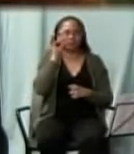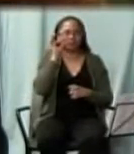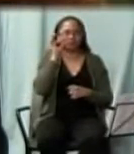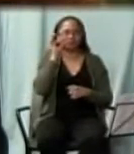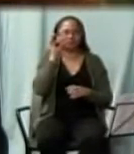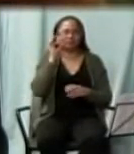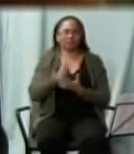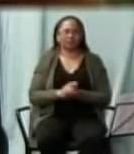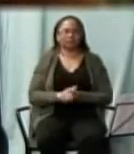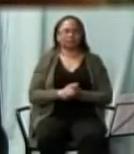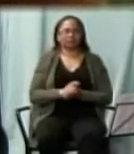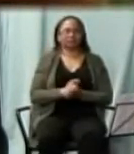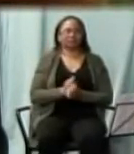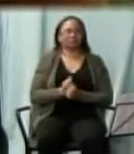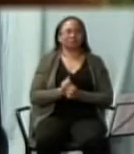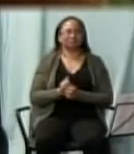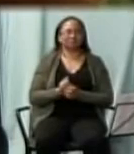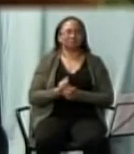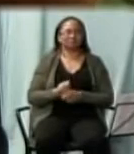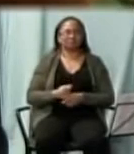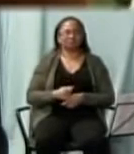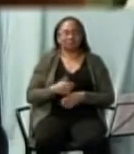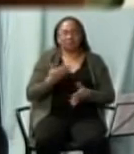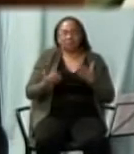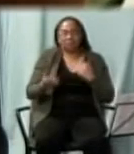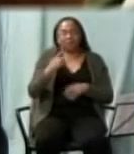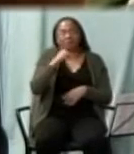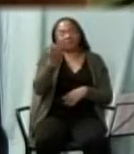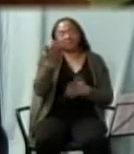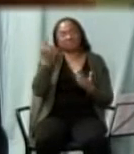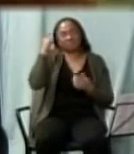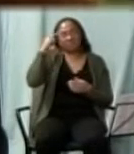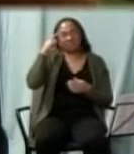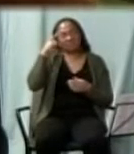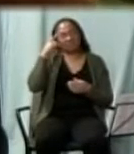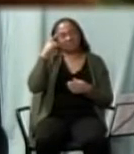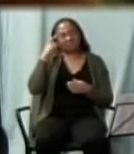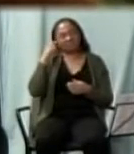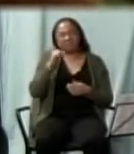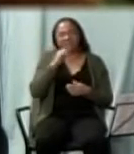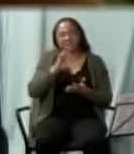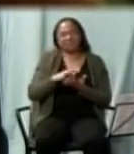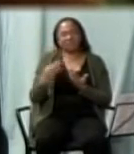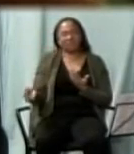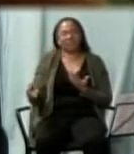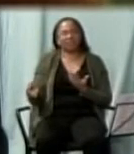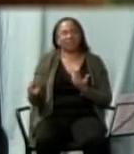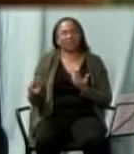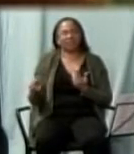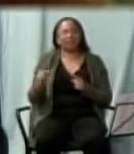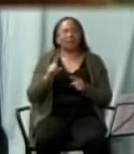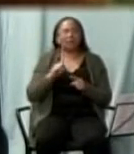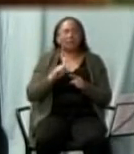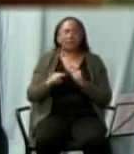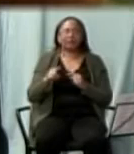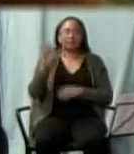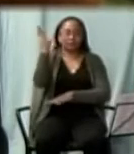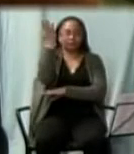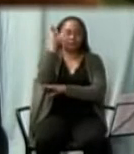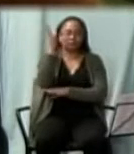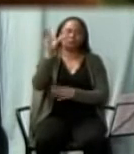Now you might say that was complete failure but not quite. Date palm is a nice